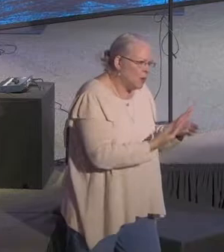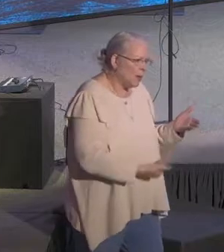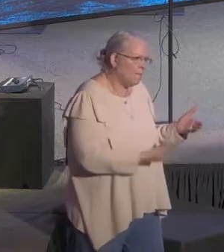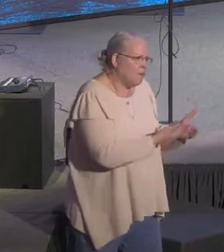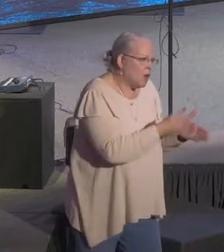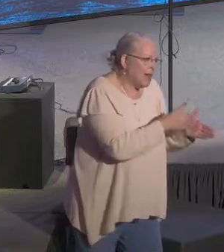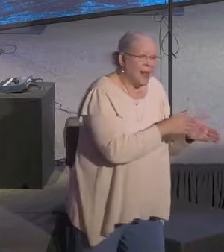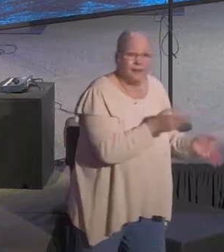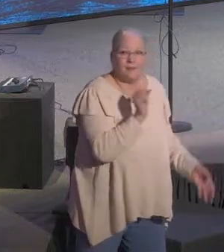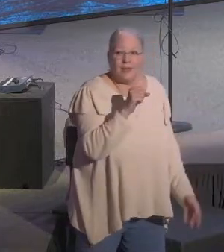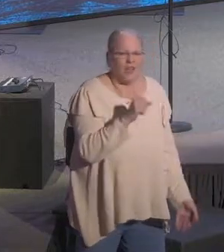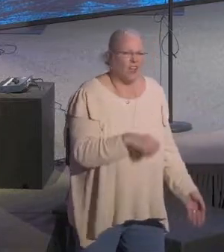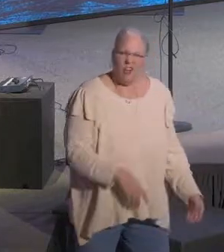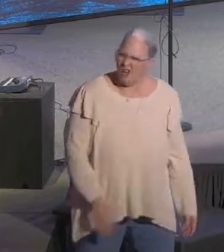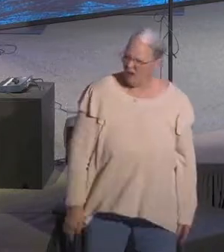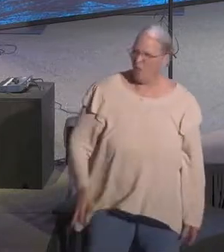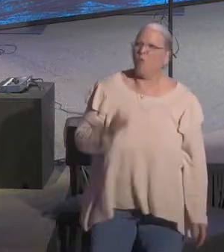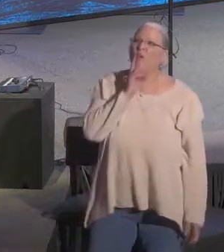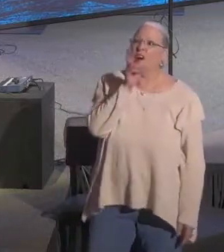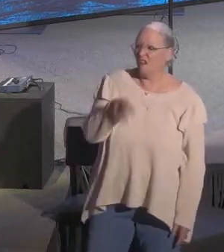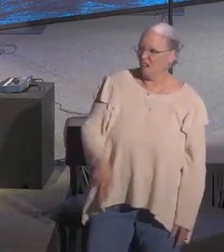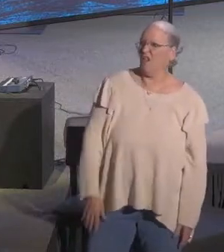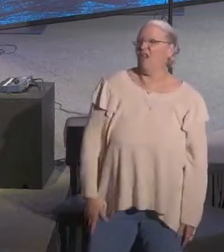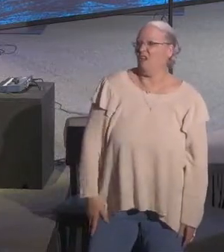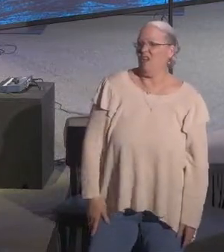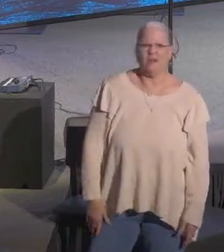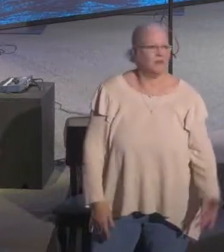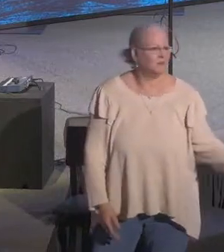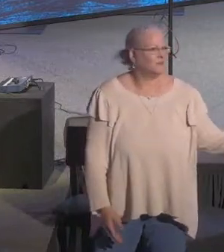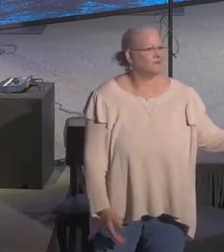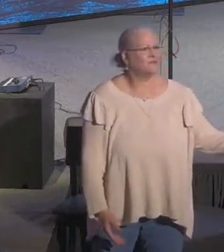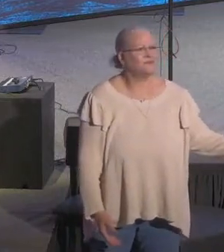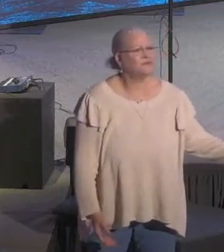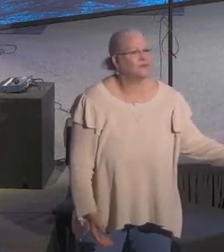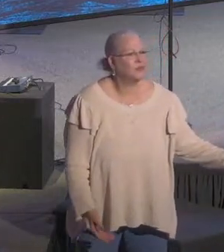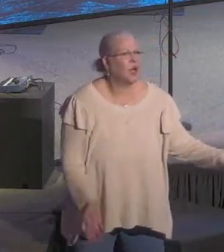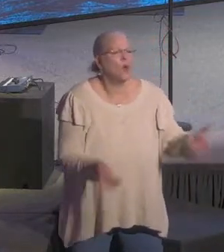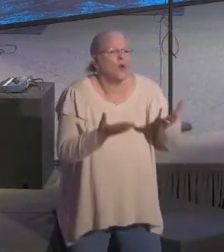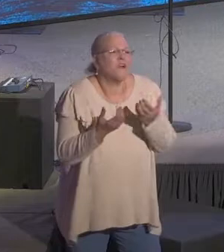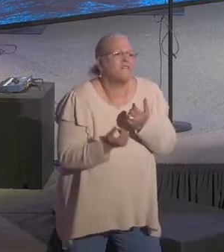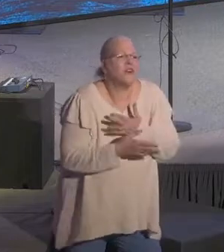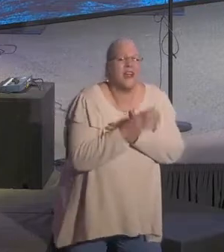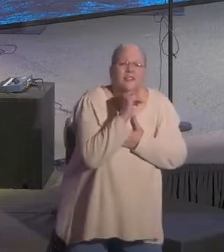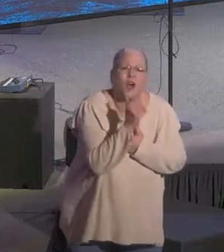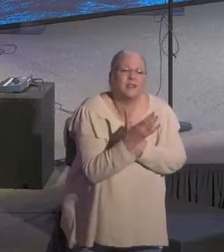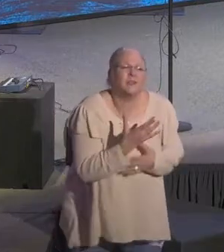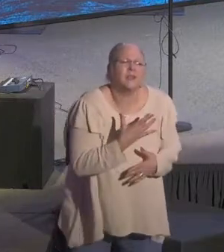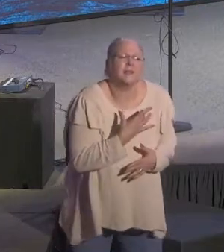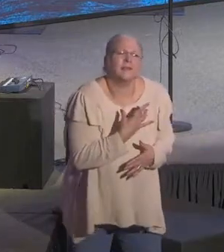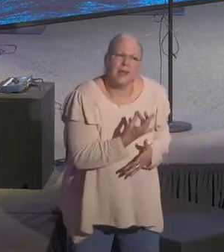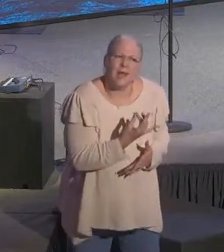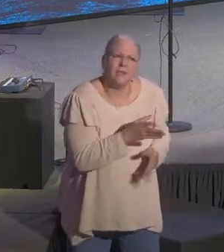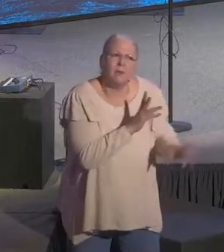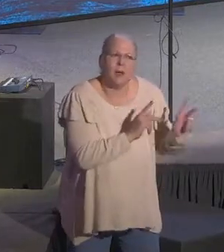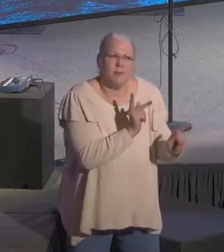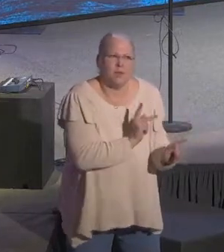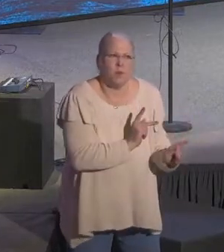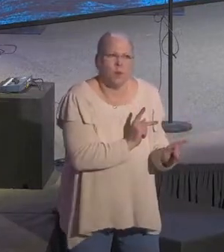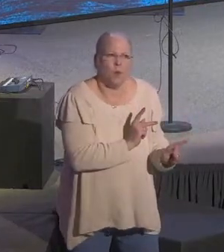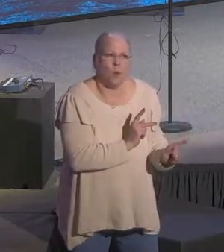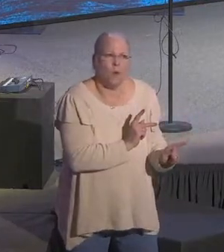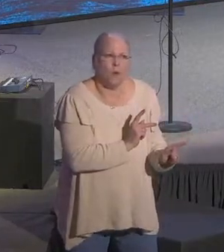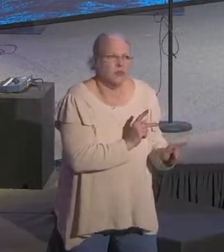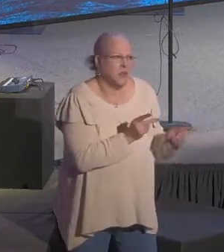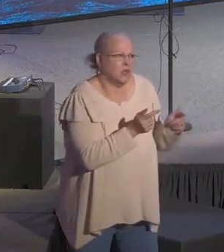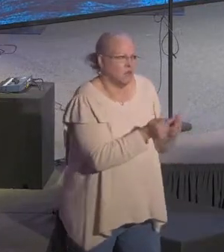And I said, yes. You're kidding. This is a long time ago. And so we're afraid we're going to, what would they think? I mean, what would they